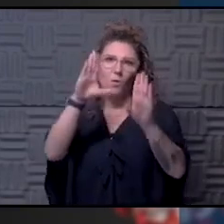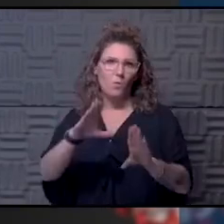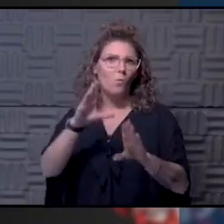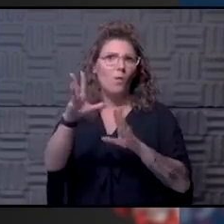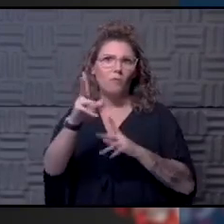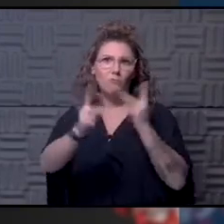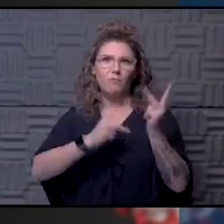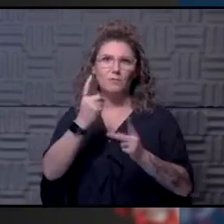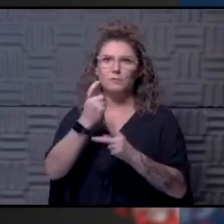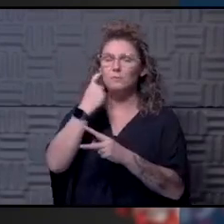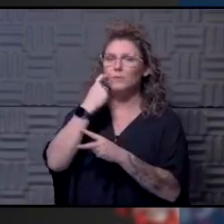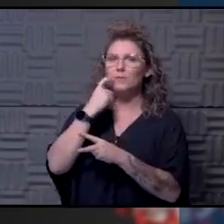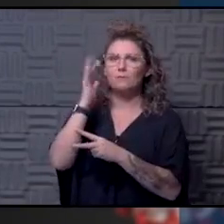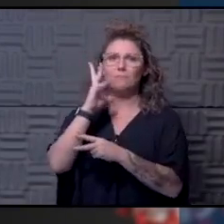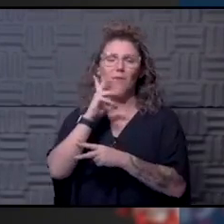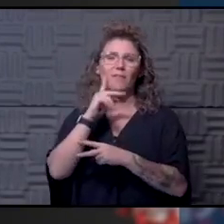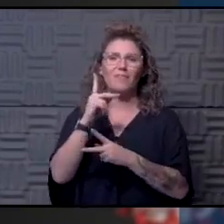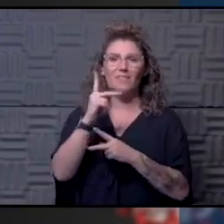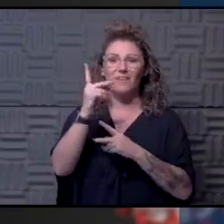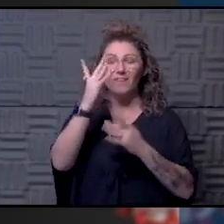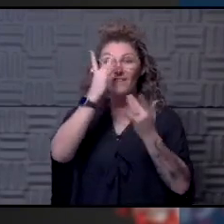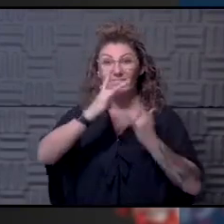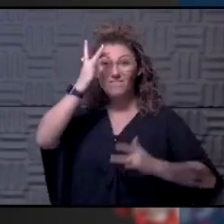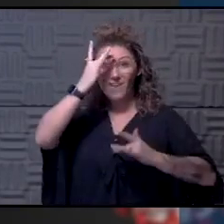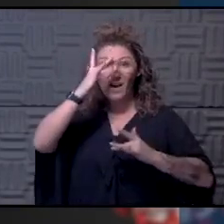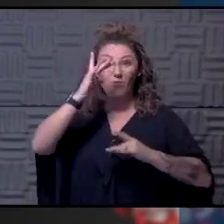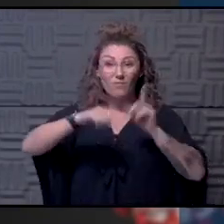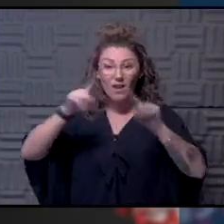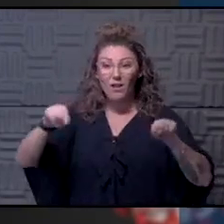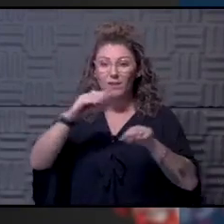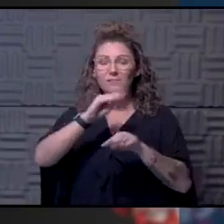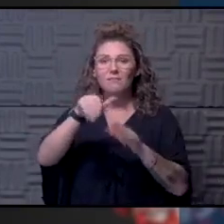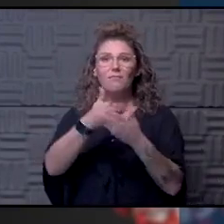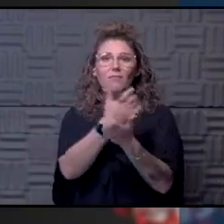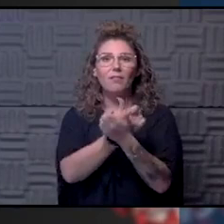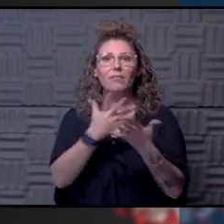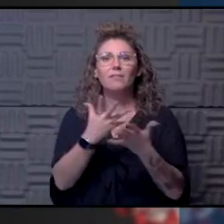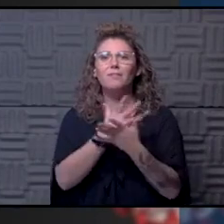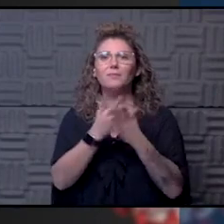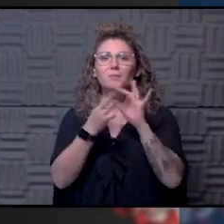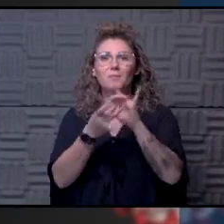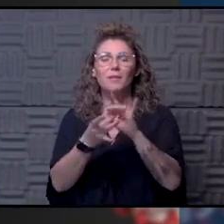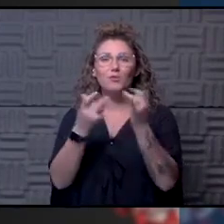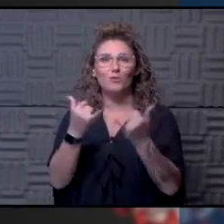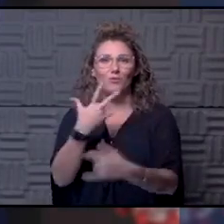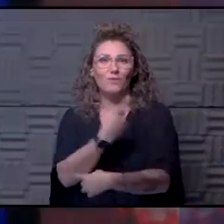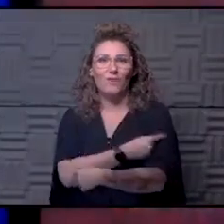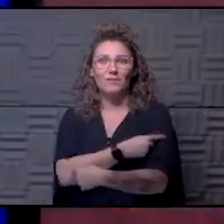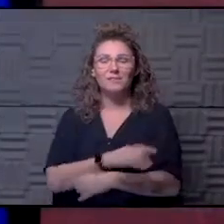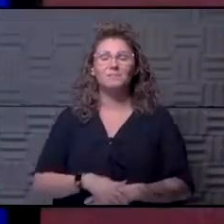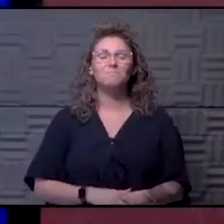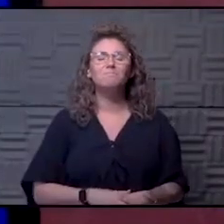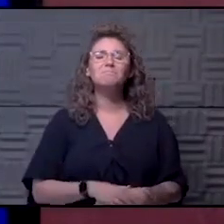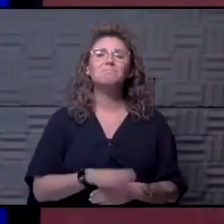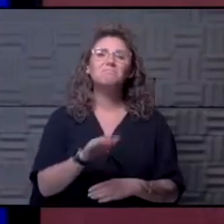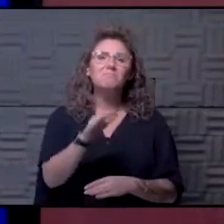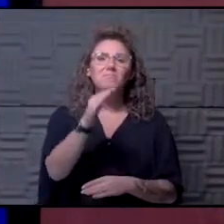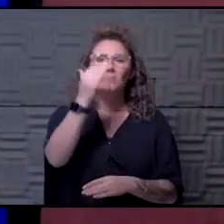be talking about the viral variants, plus all the things we need to know about the current vaccine. You know,